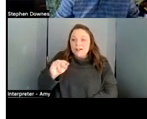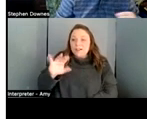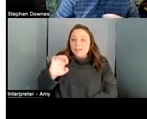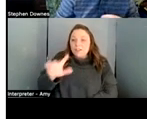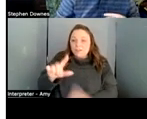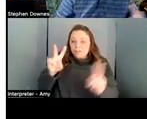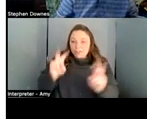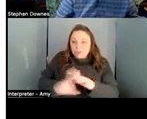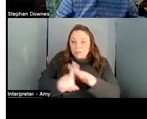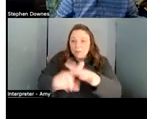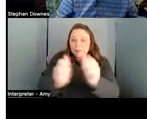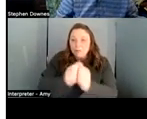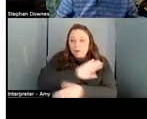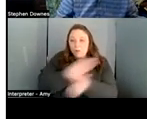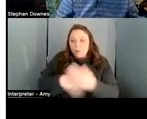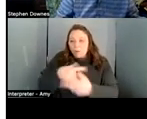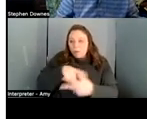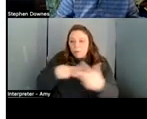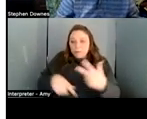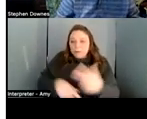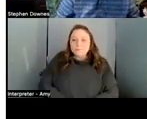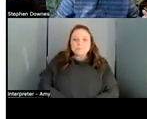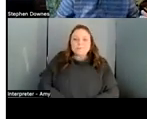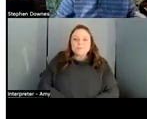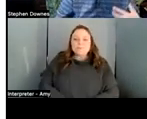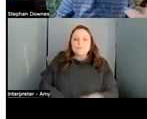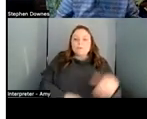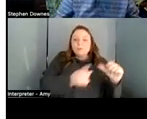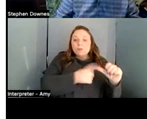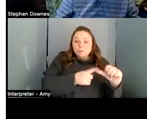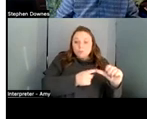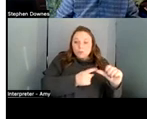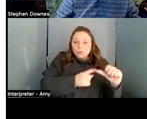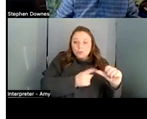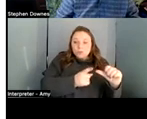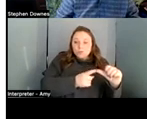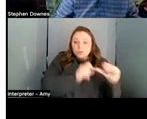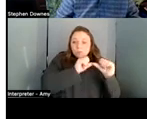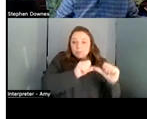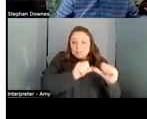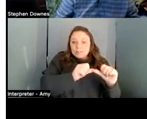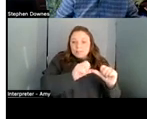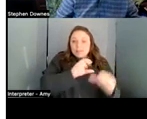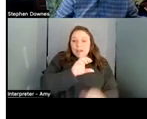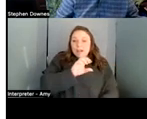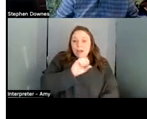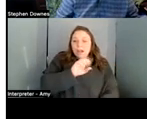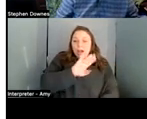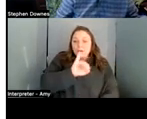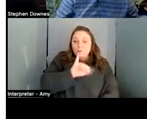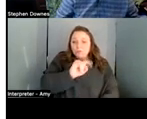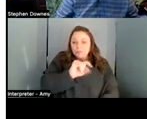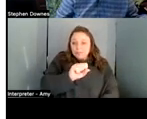let's take the first uh persistent objects um whoops